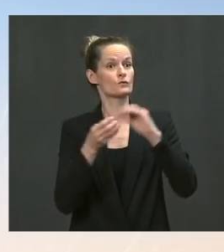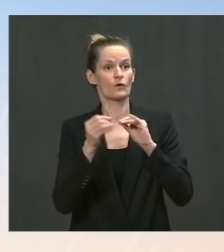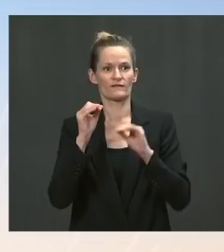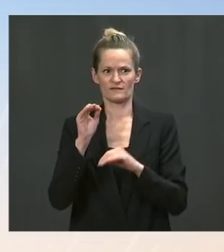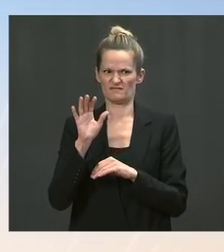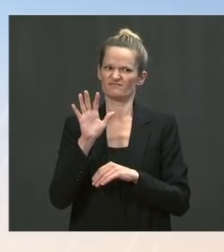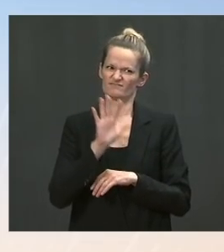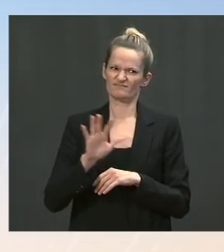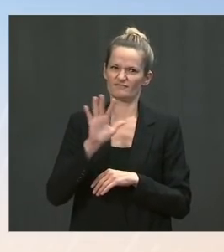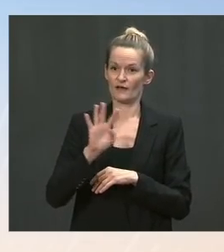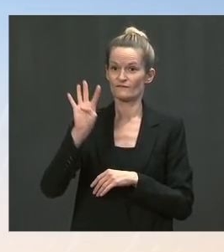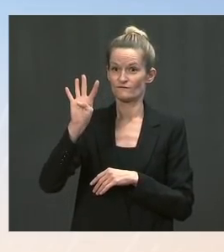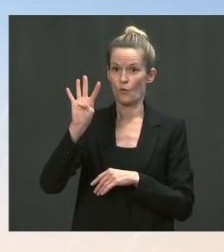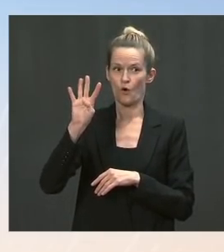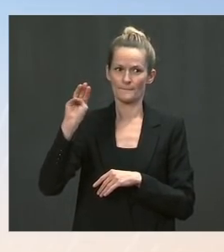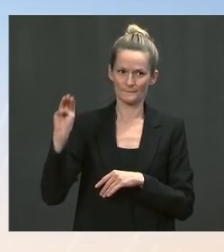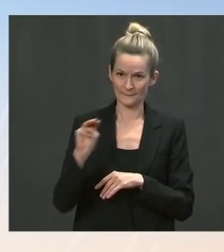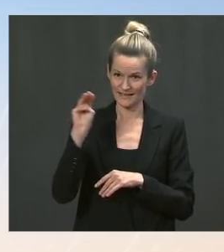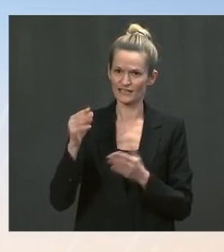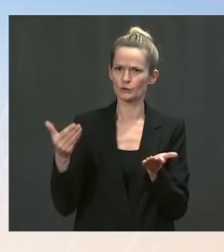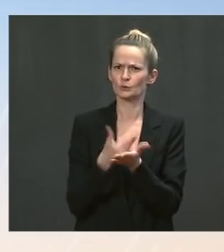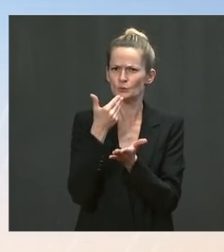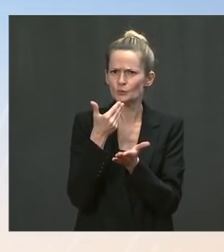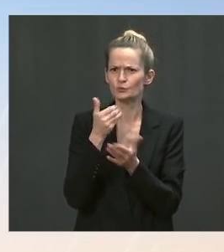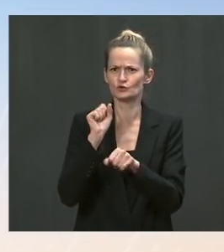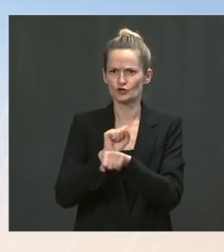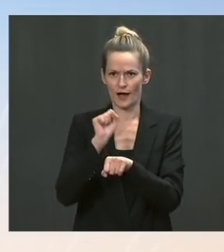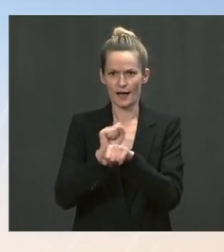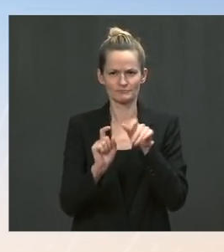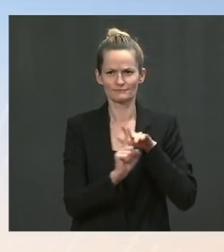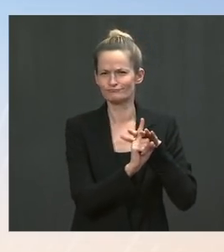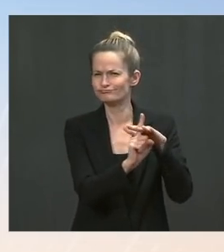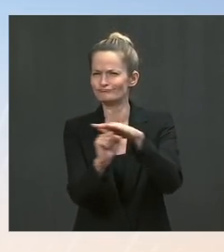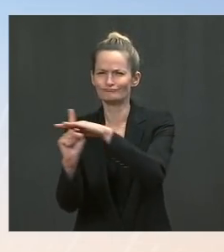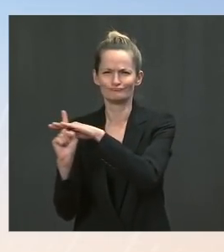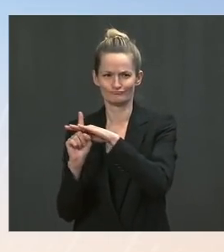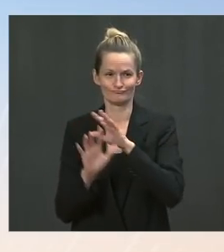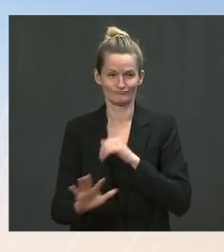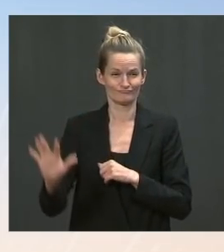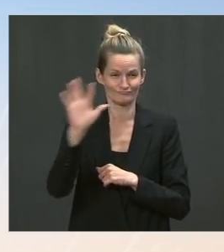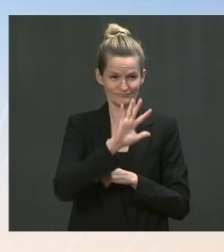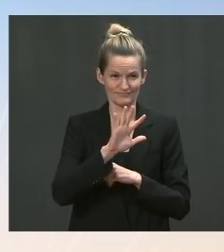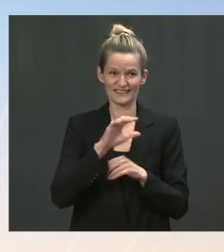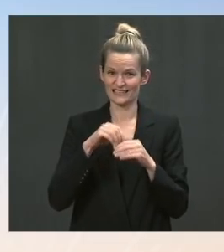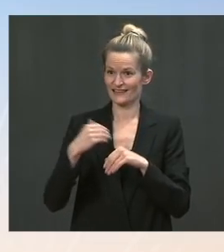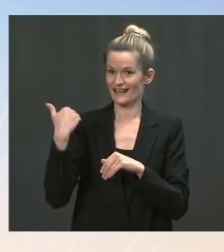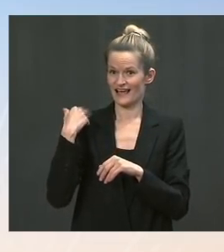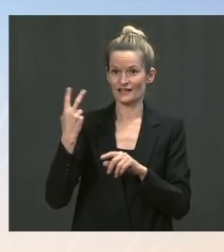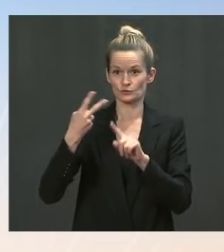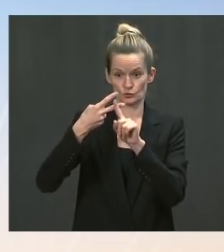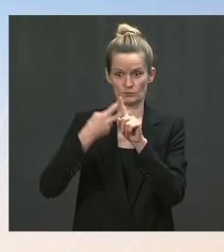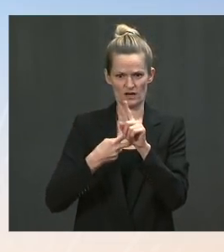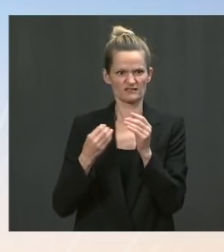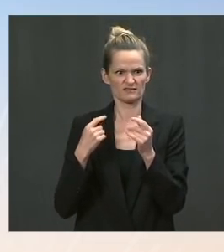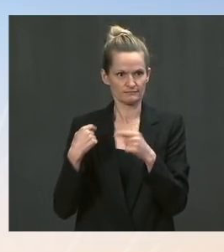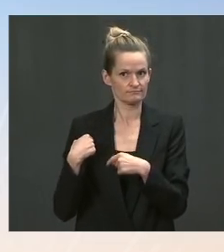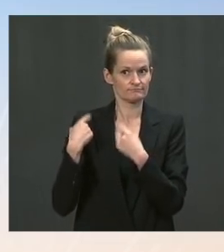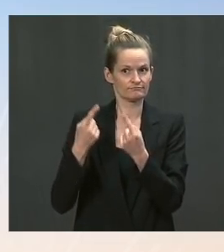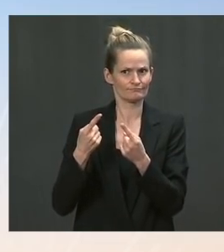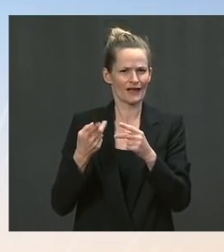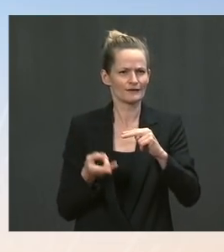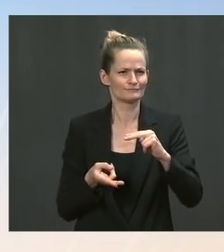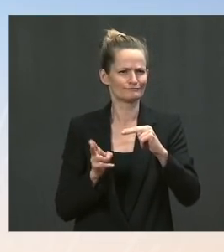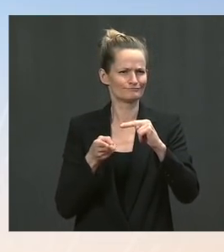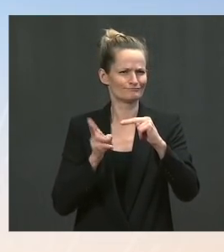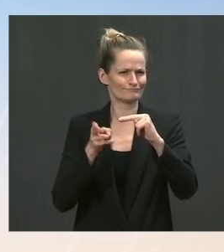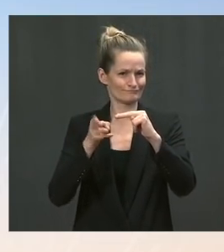on average for the last three months, with revisions upwards for the last two months. And over the first six months, we've created almost 700,000